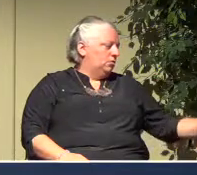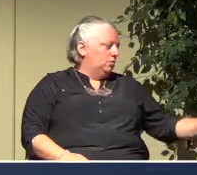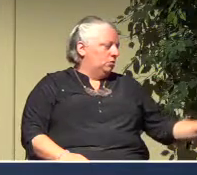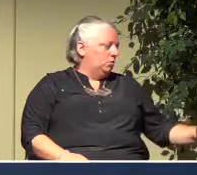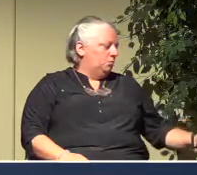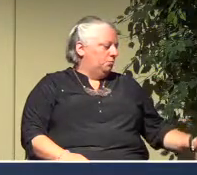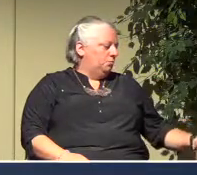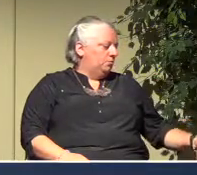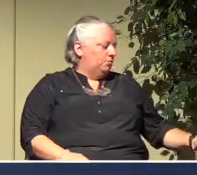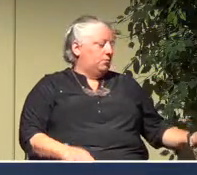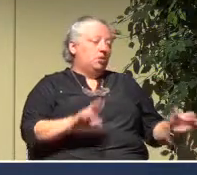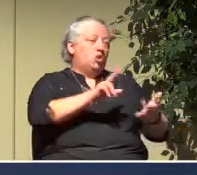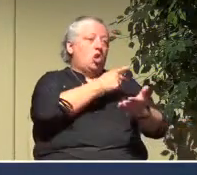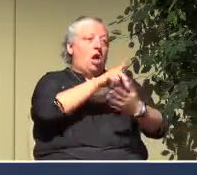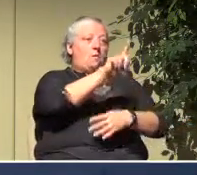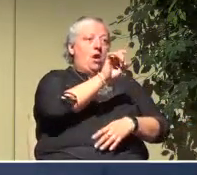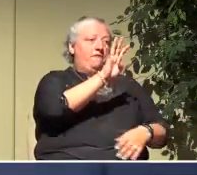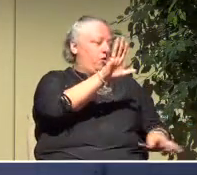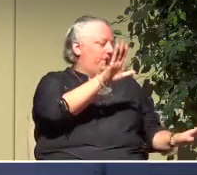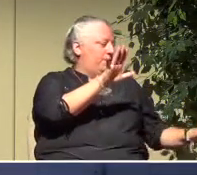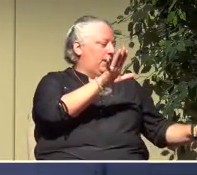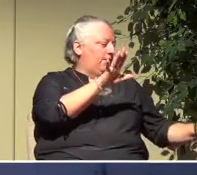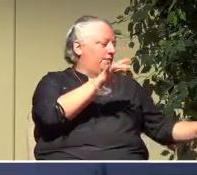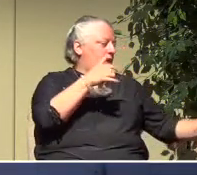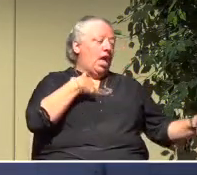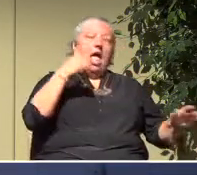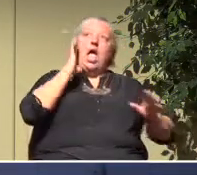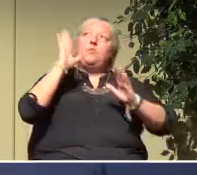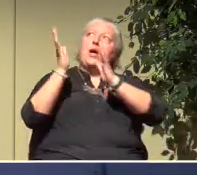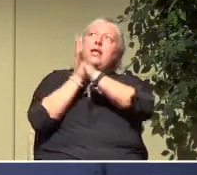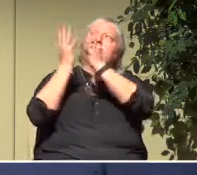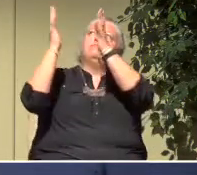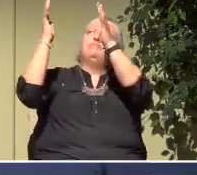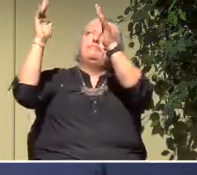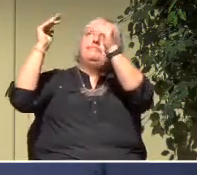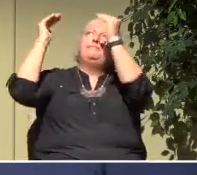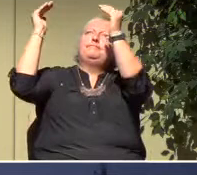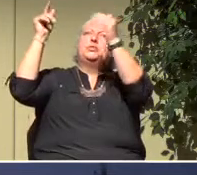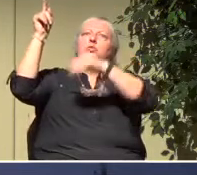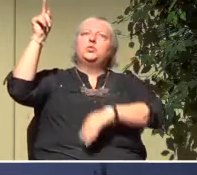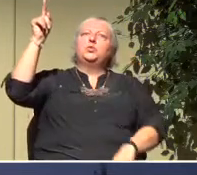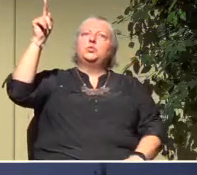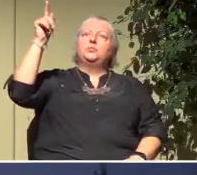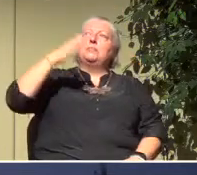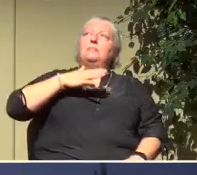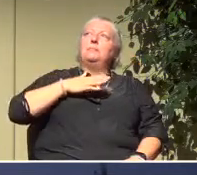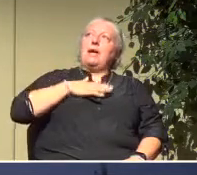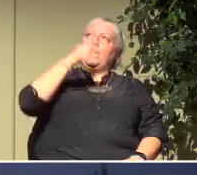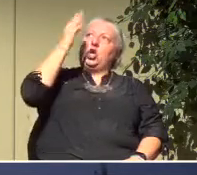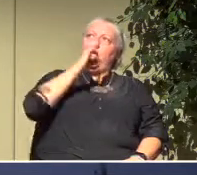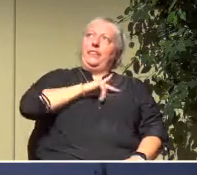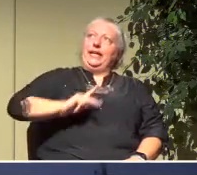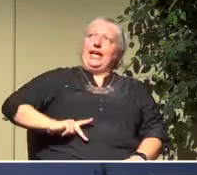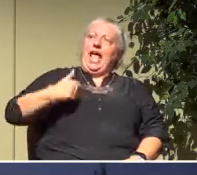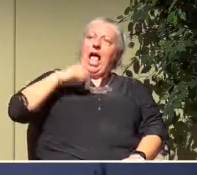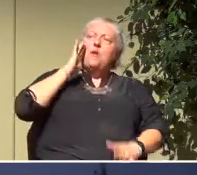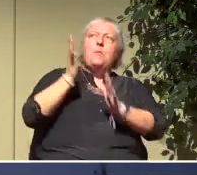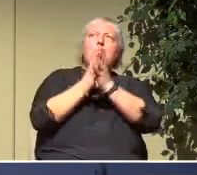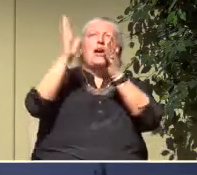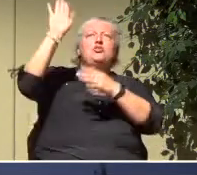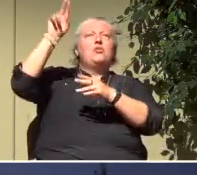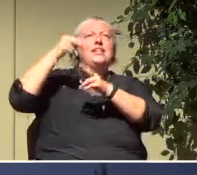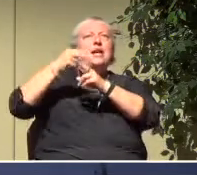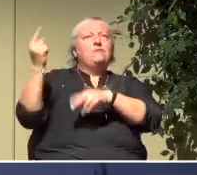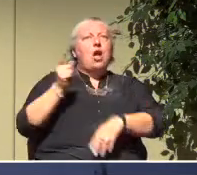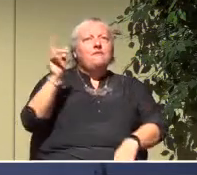exalt you, my God, the King. I will praise your name forever and ever. Every day